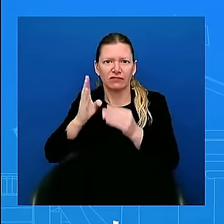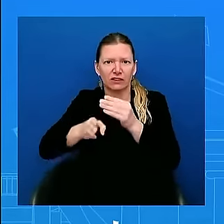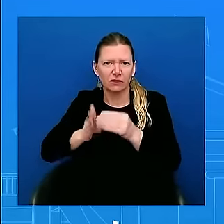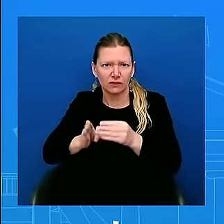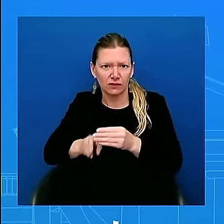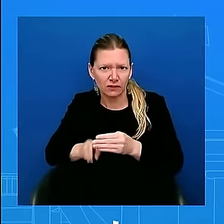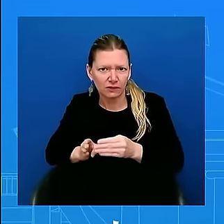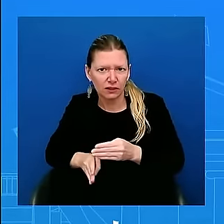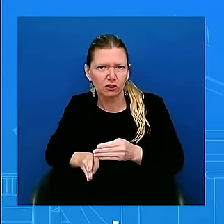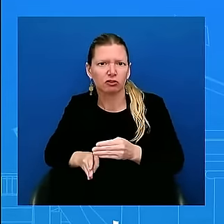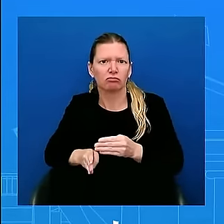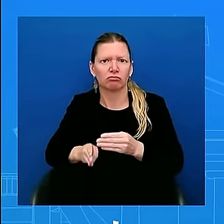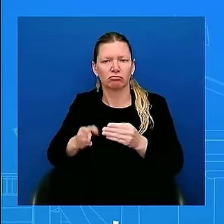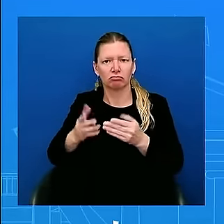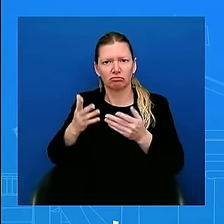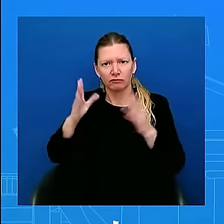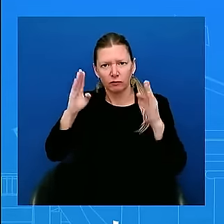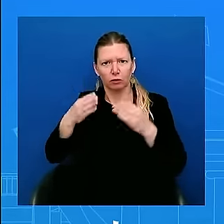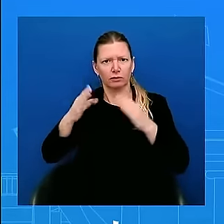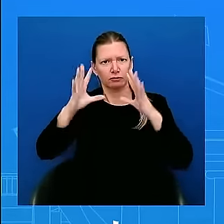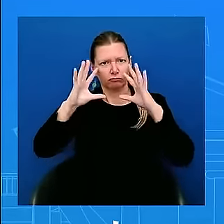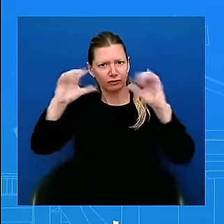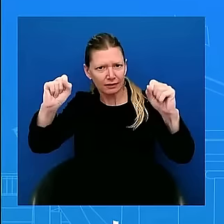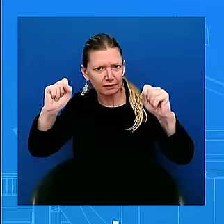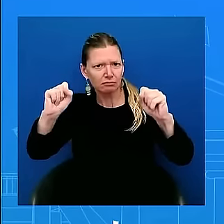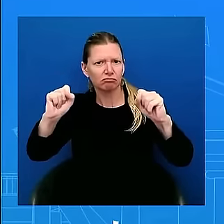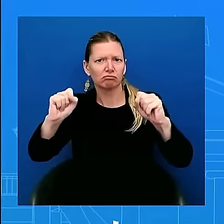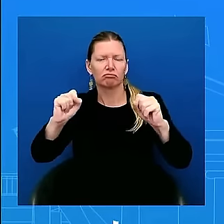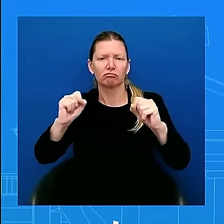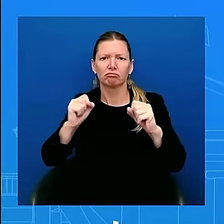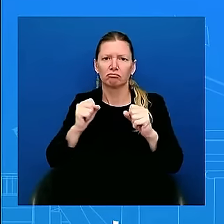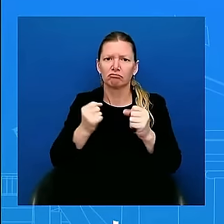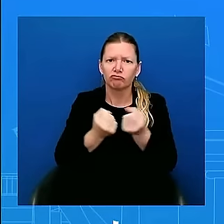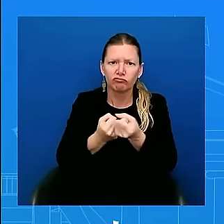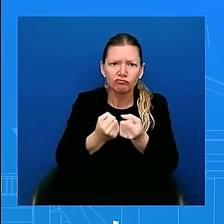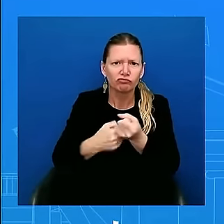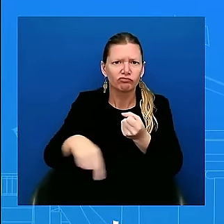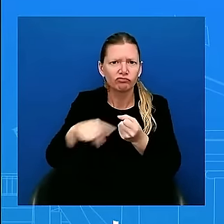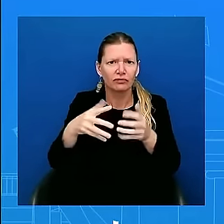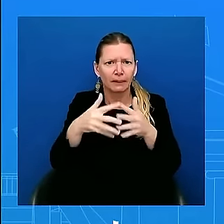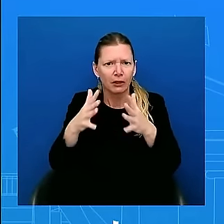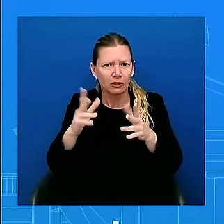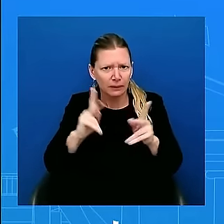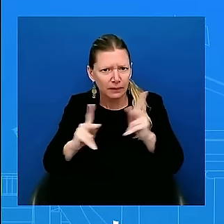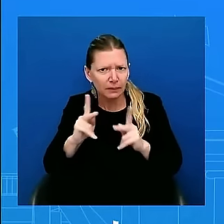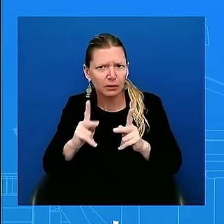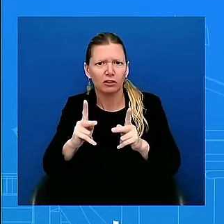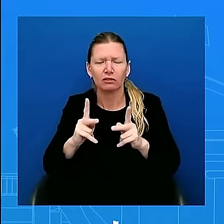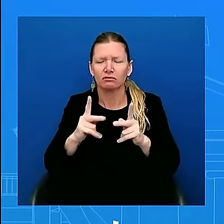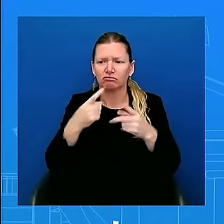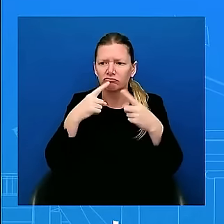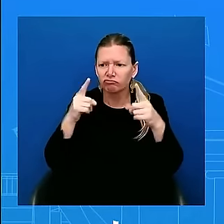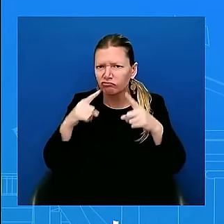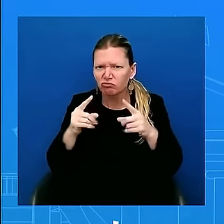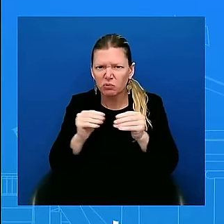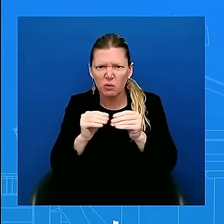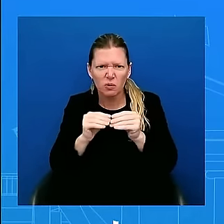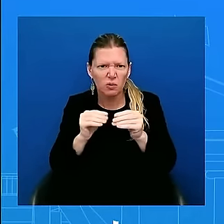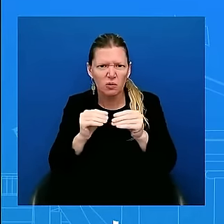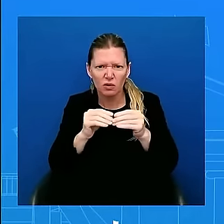that he's been able to get done right we still have a lot more to do we still have to make sure there